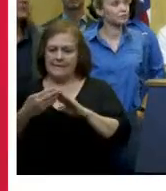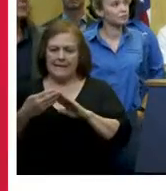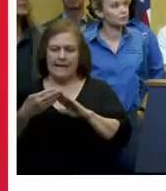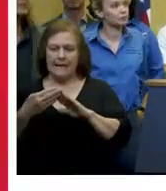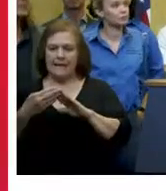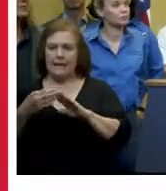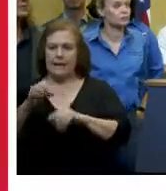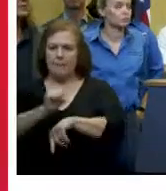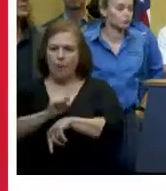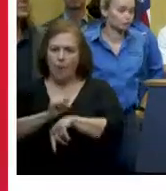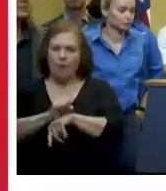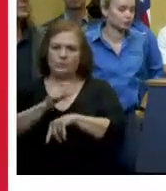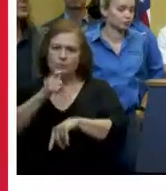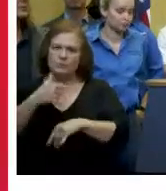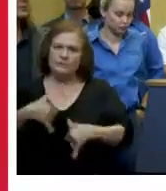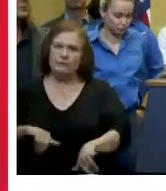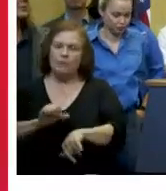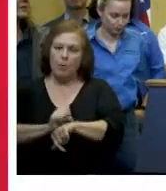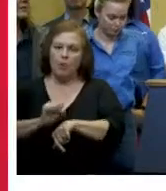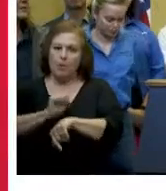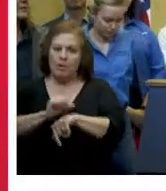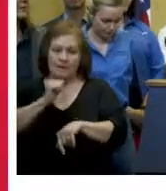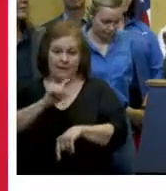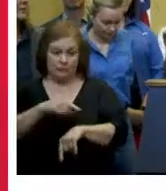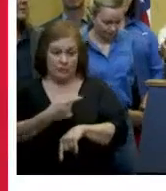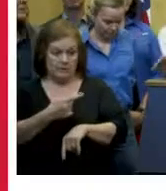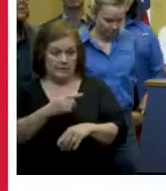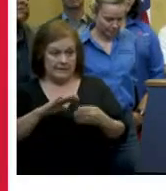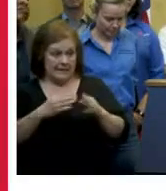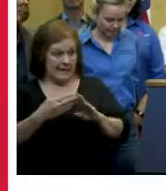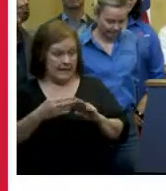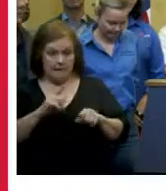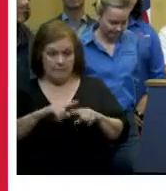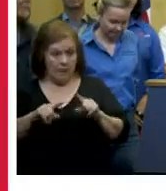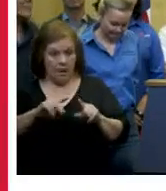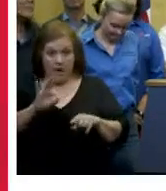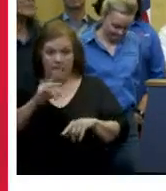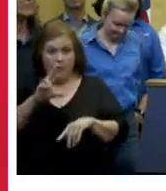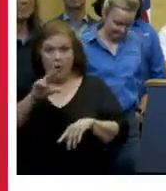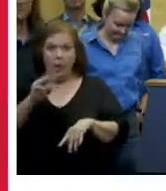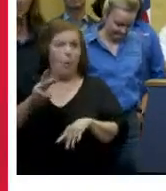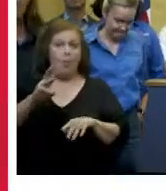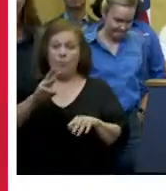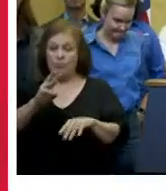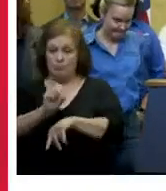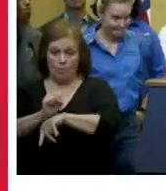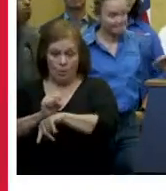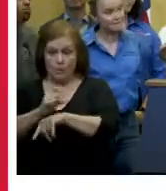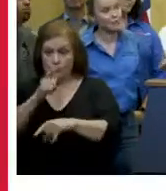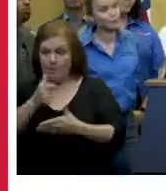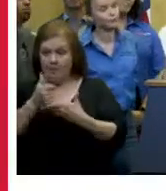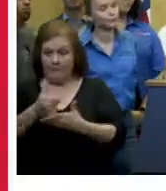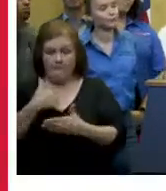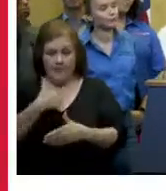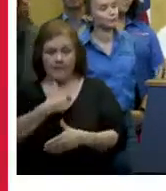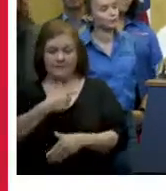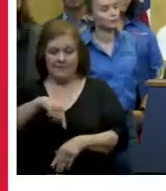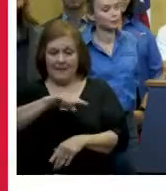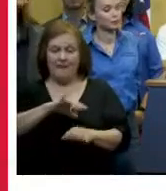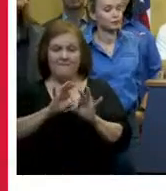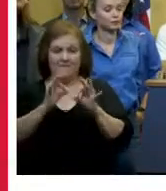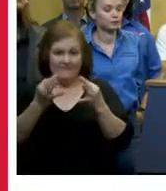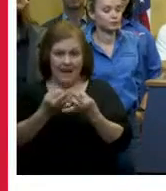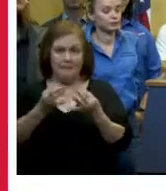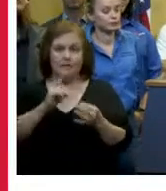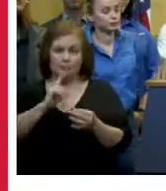are on the job the people that not just city employees city state and federal employees who are helping us get through this their families are